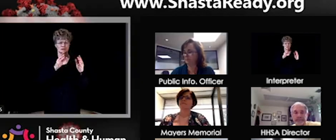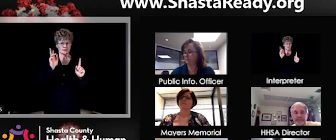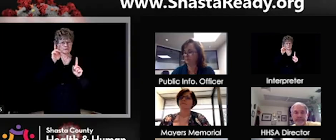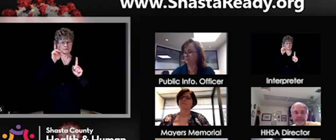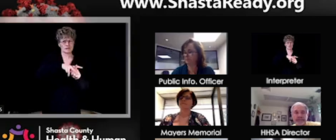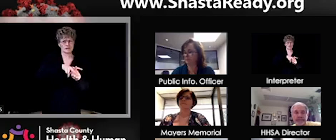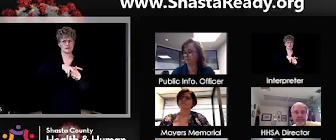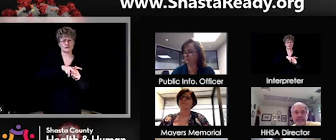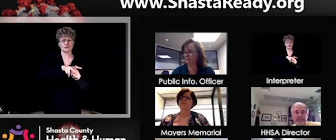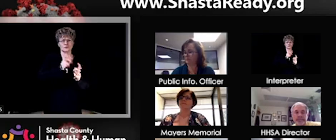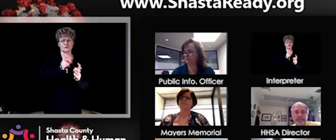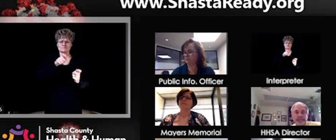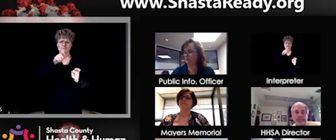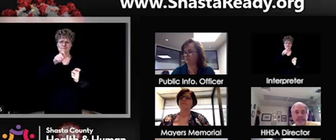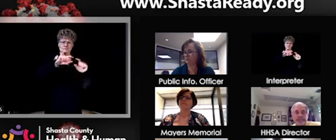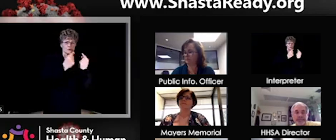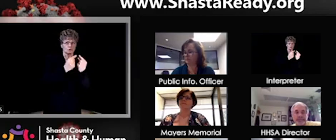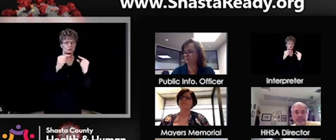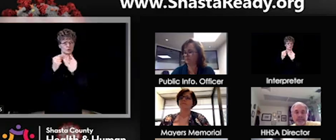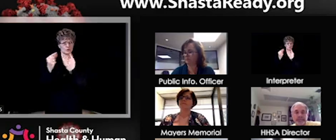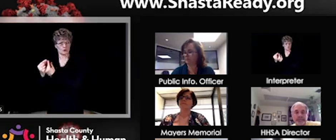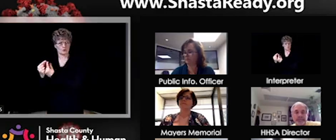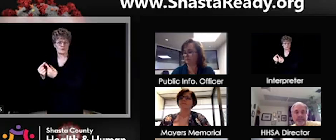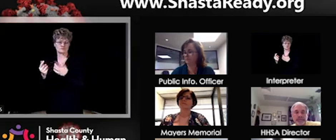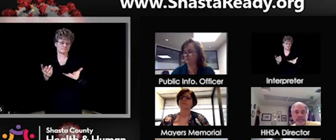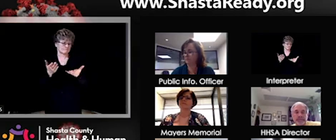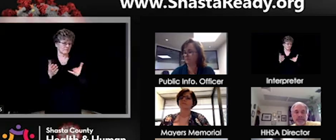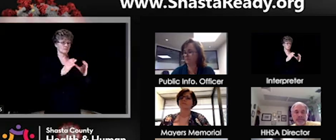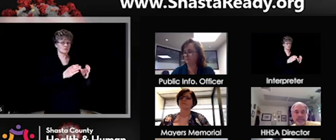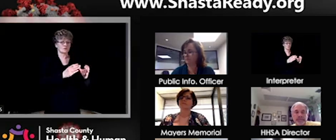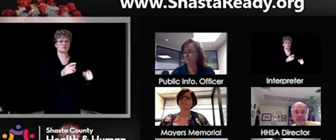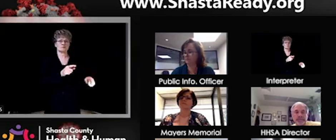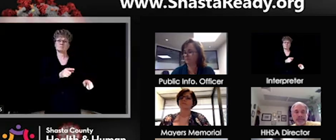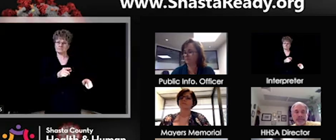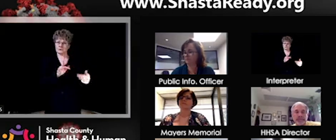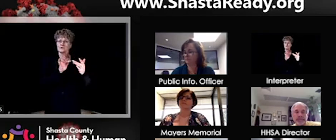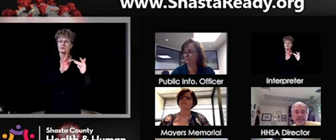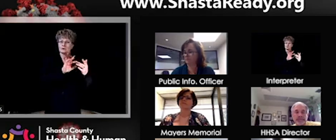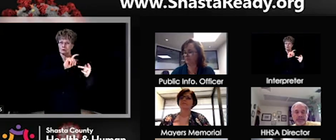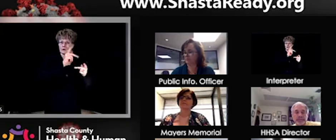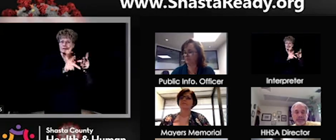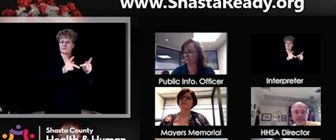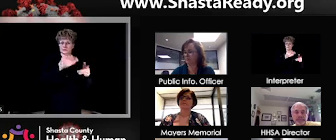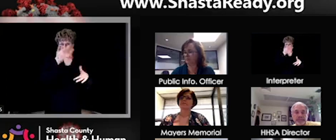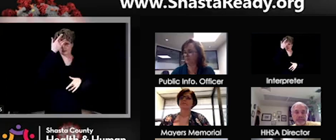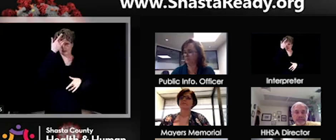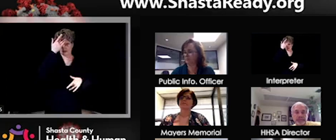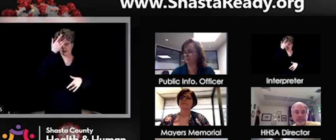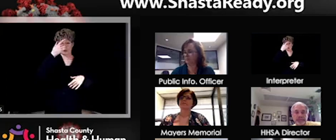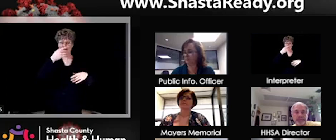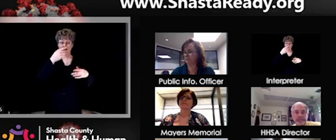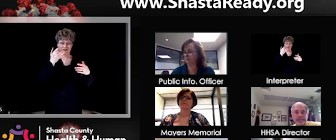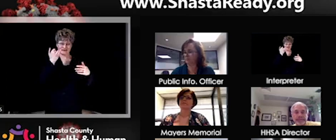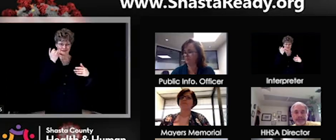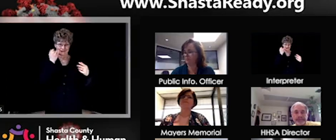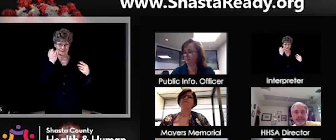regular basis or individuals who've had contact with cases, that kind of a thing, so that we can actually do containment really quickly.